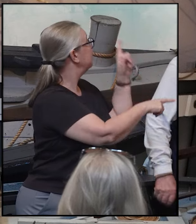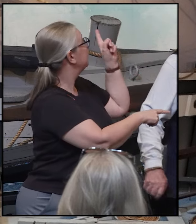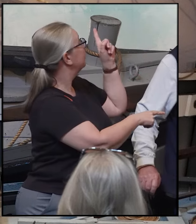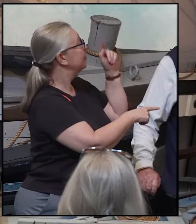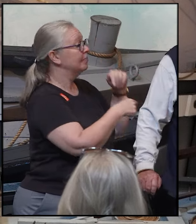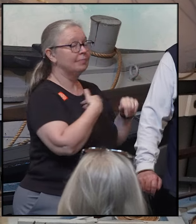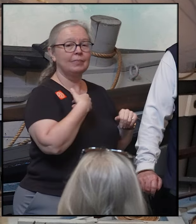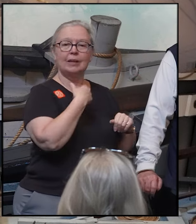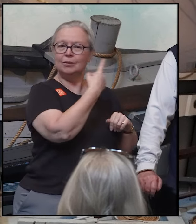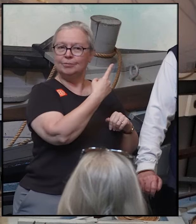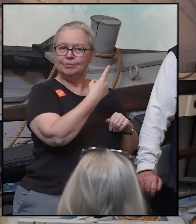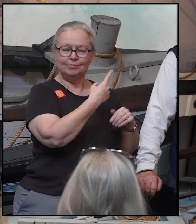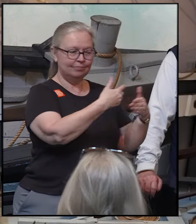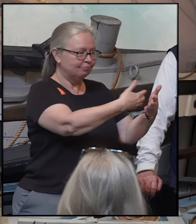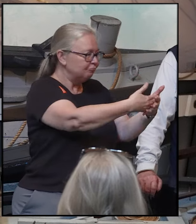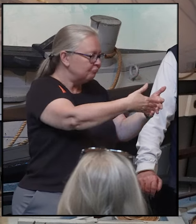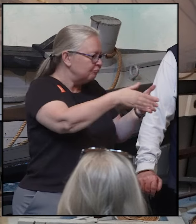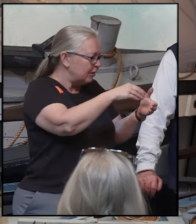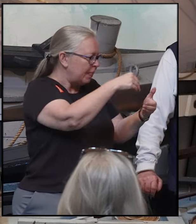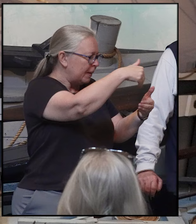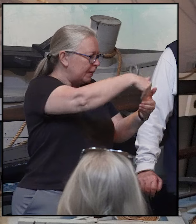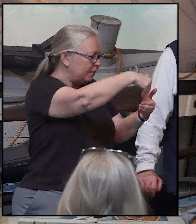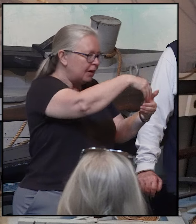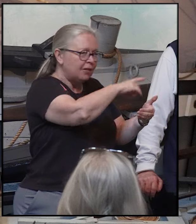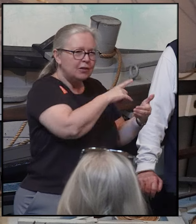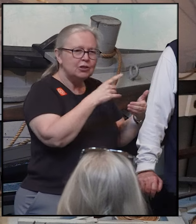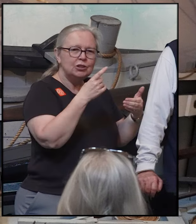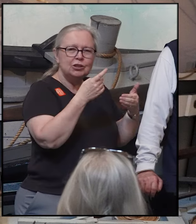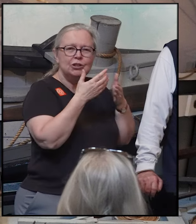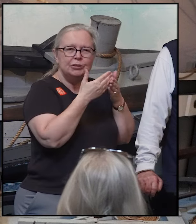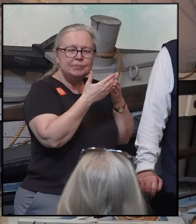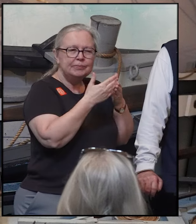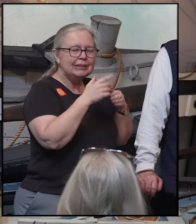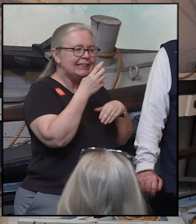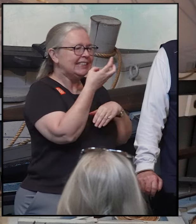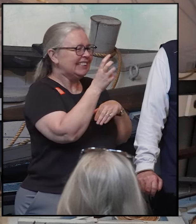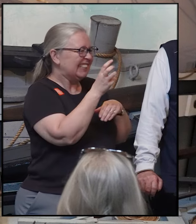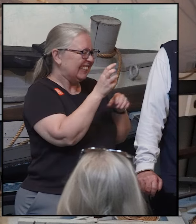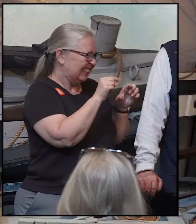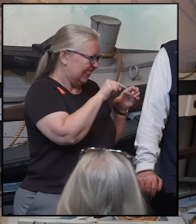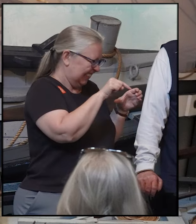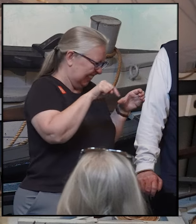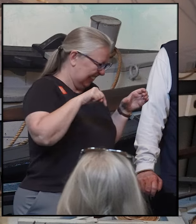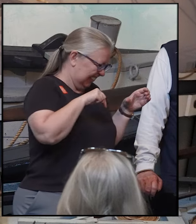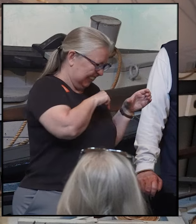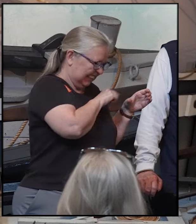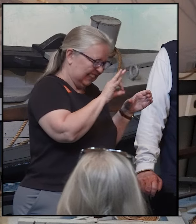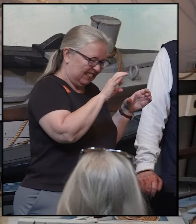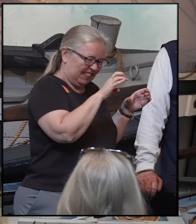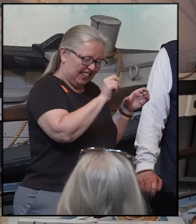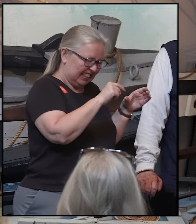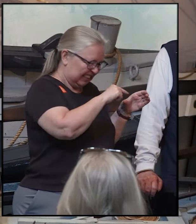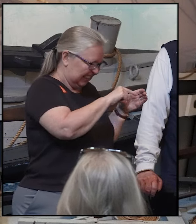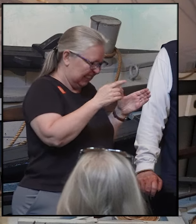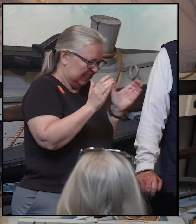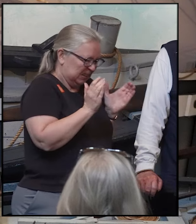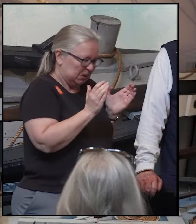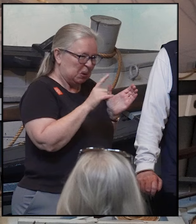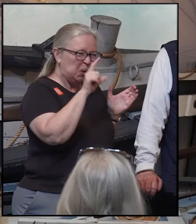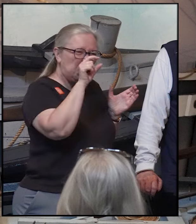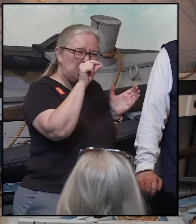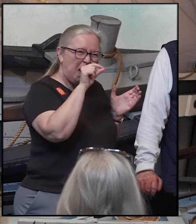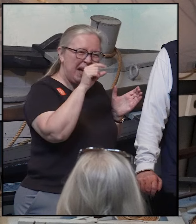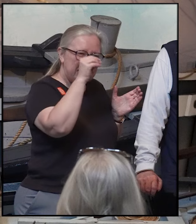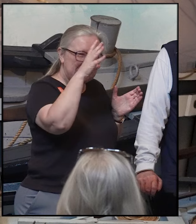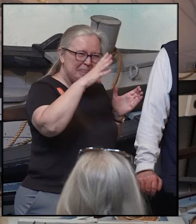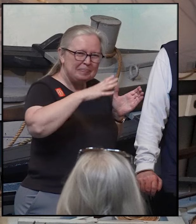rest of the crew will be in the foc'sle in the bow of the ship. It's a 16-by-16-foot area. 20 men will